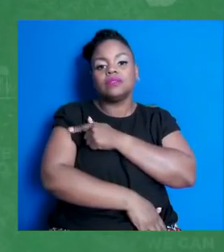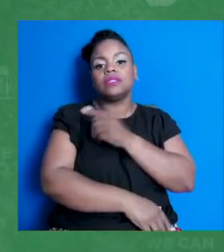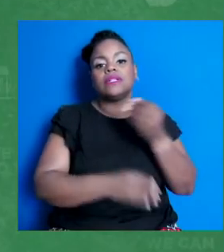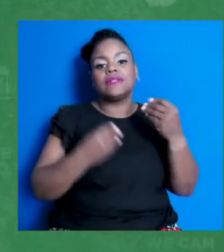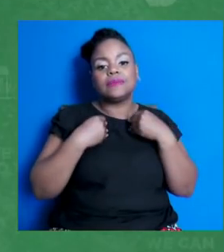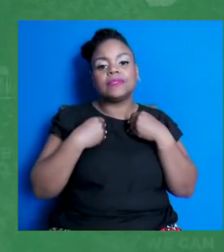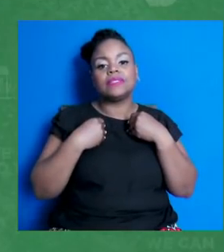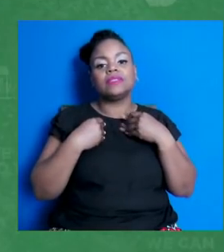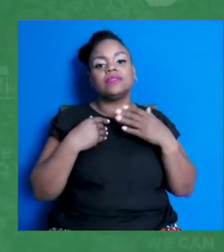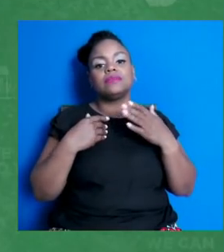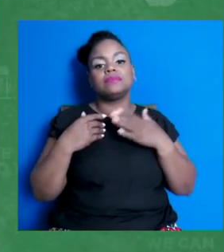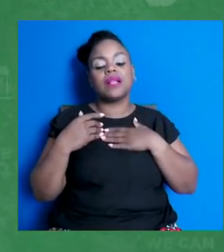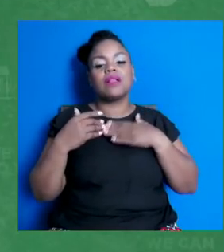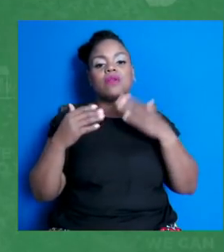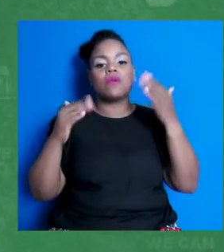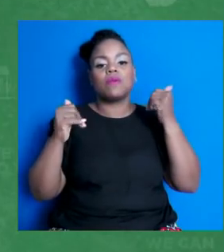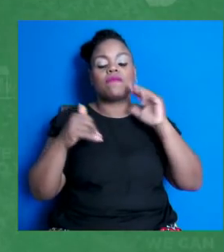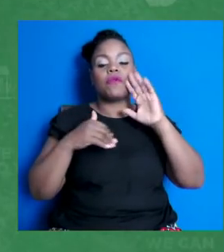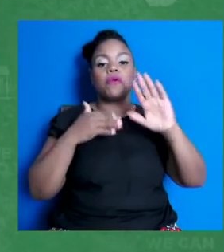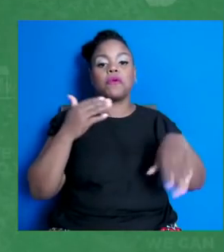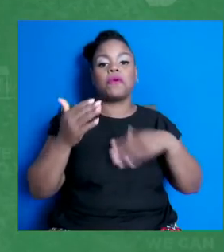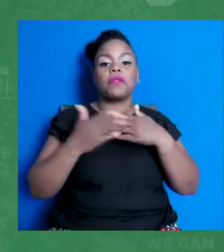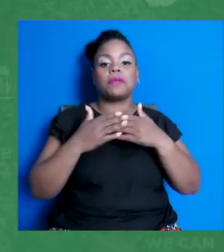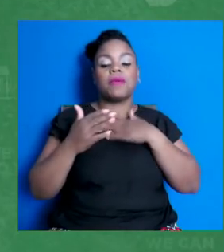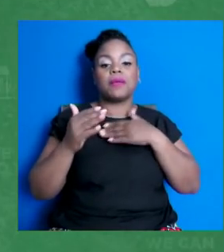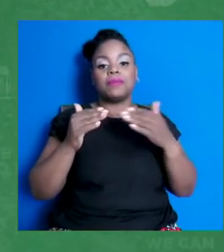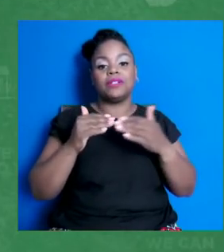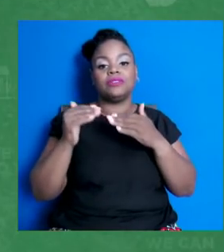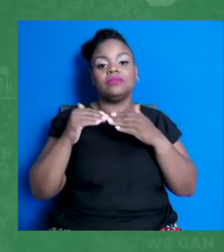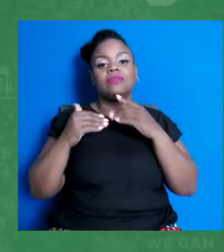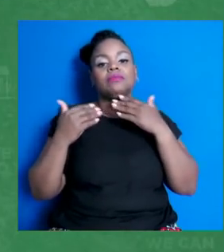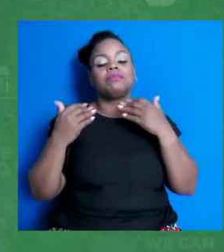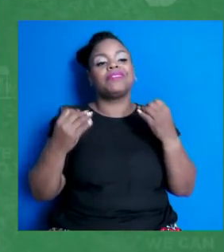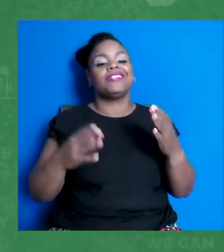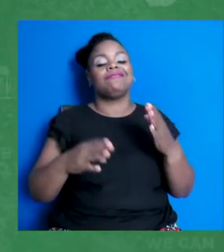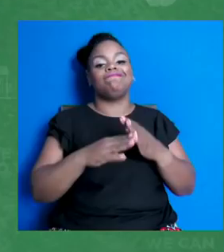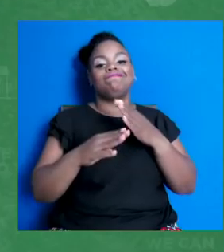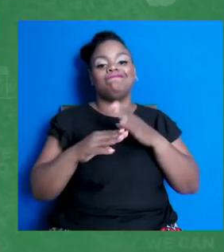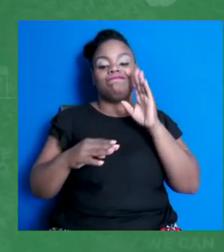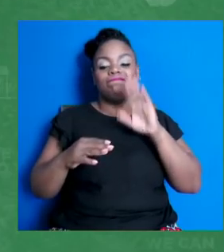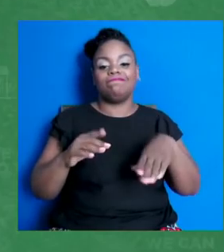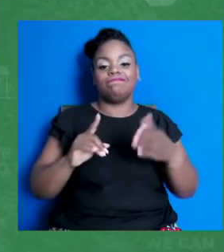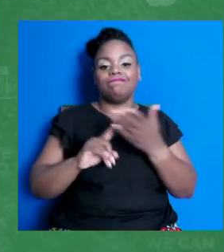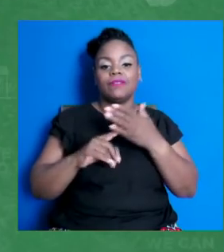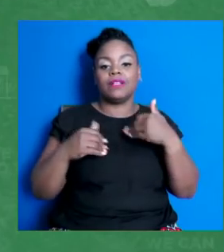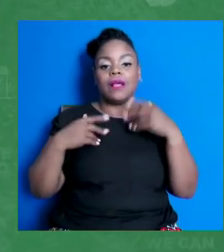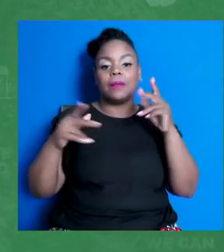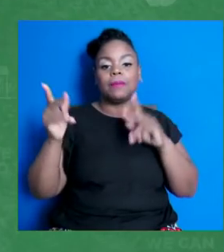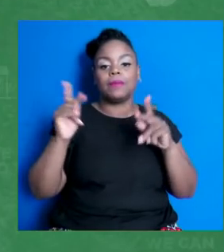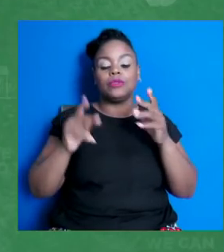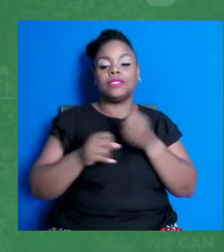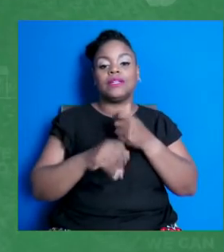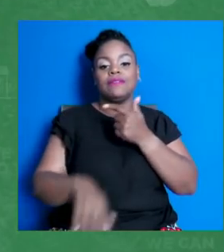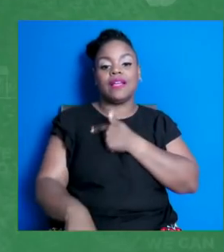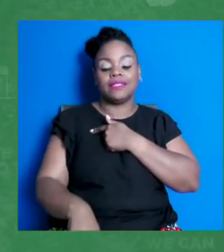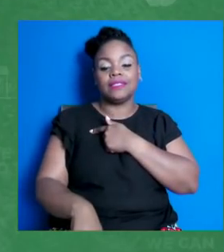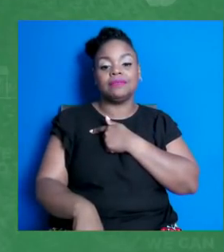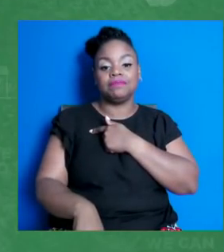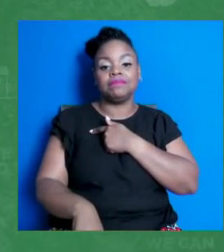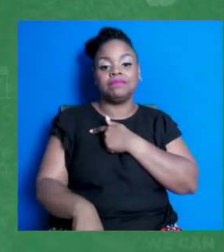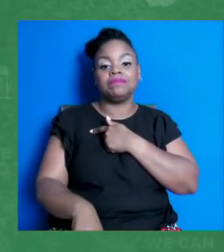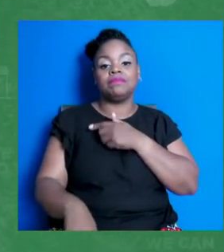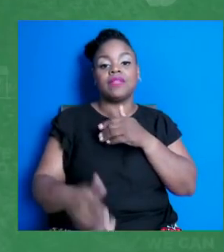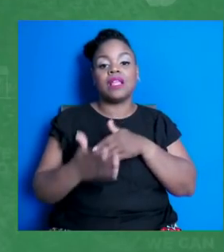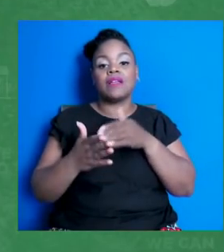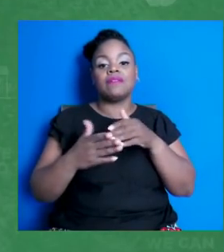There are certainly barriers we're facing in convincing young people to be vaccinated, often as a result of a pervasive spread of misinformation about